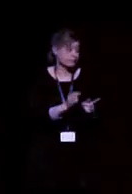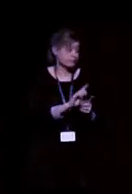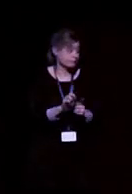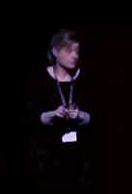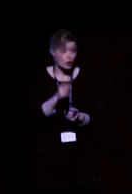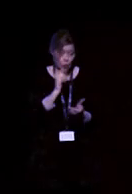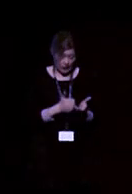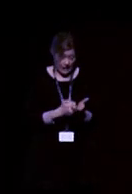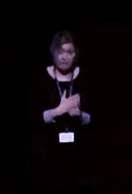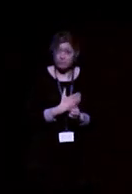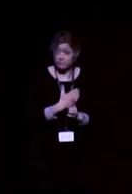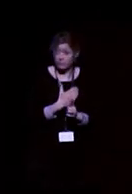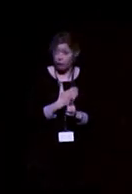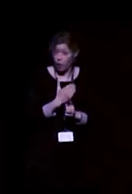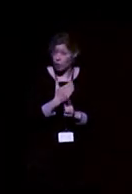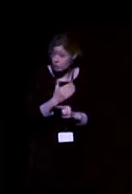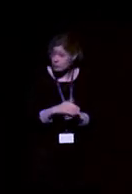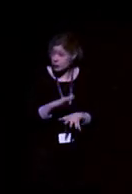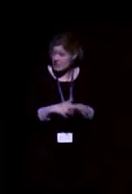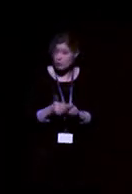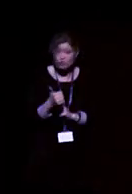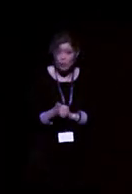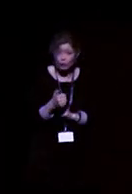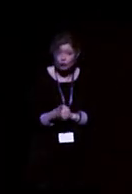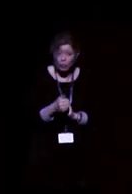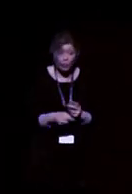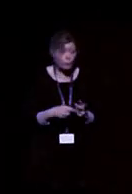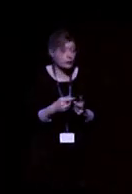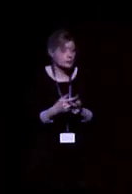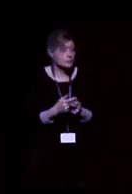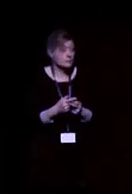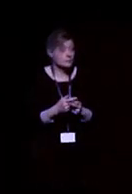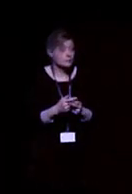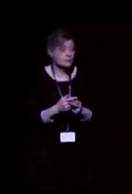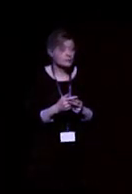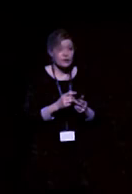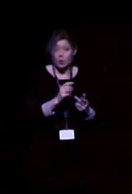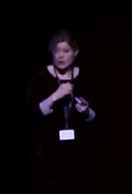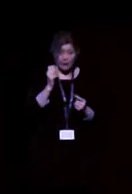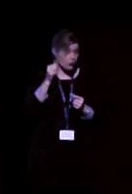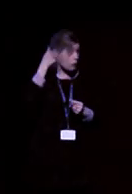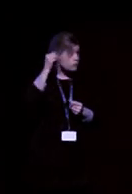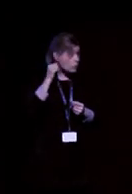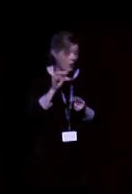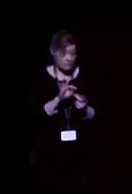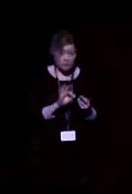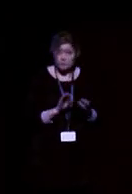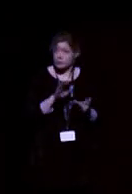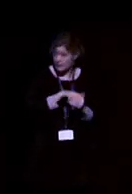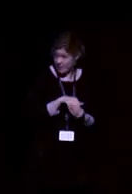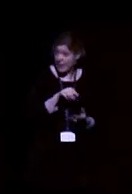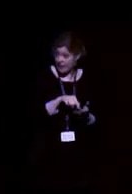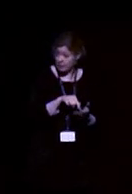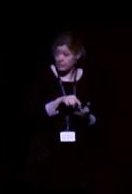volume control option on there, a like a remote control. The same with program options. It can offer a facility